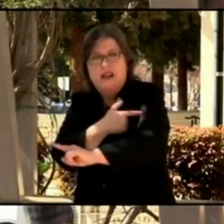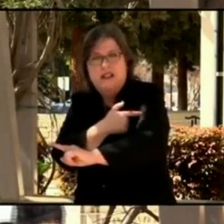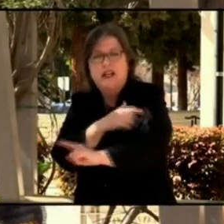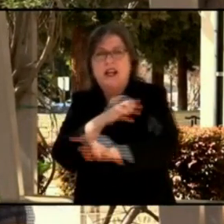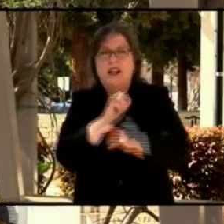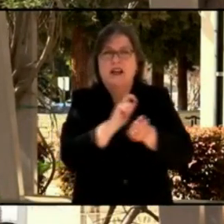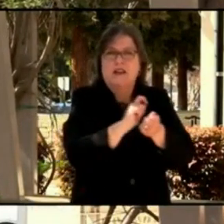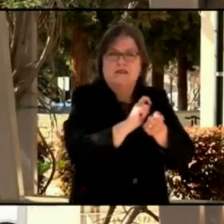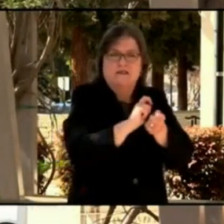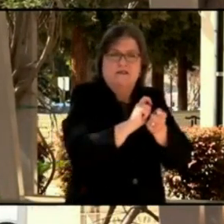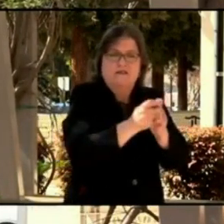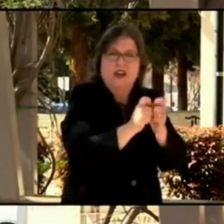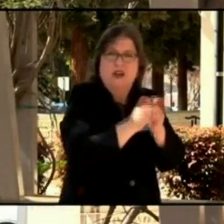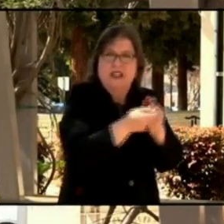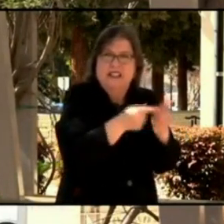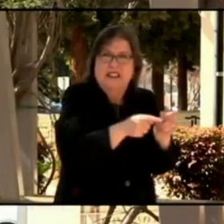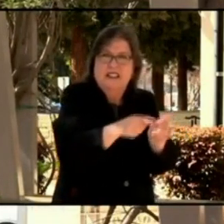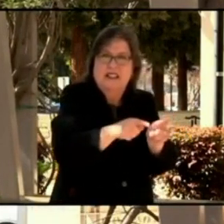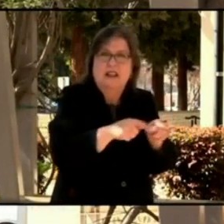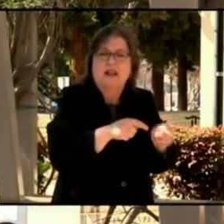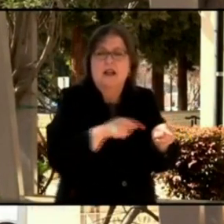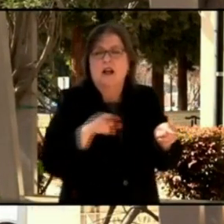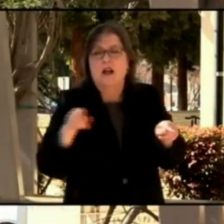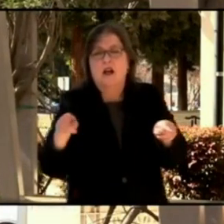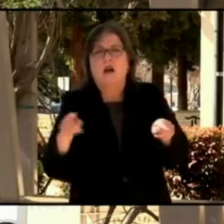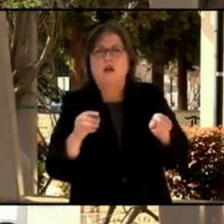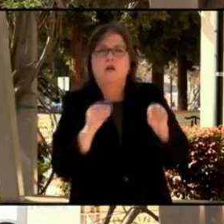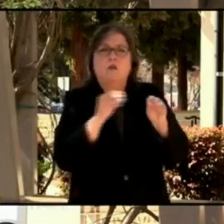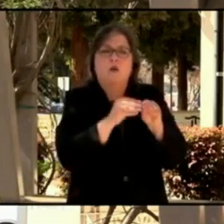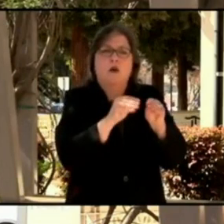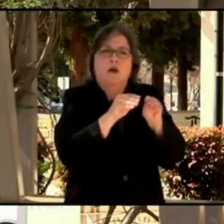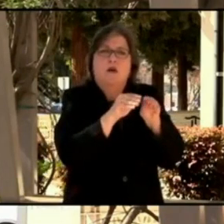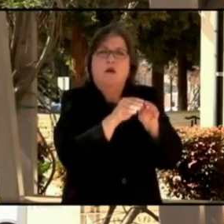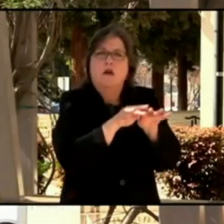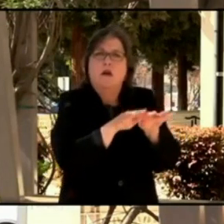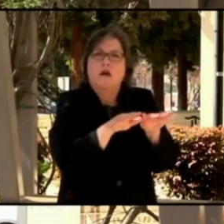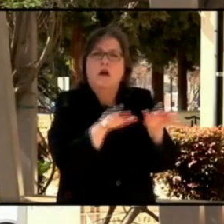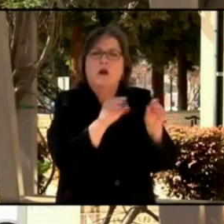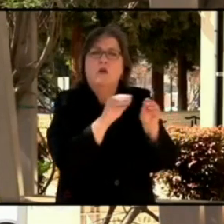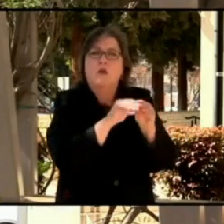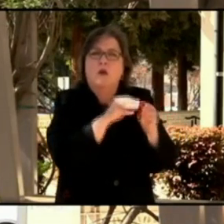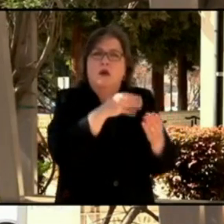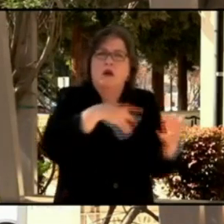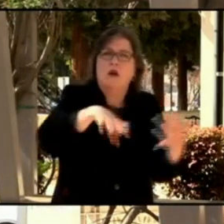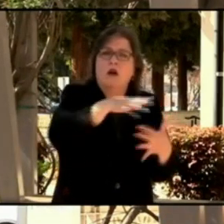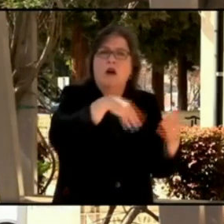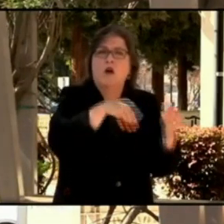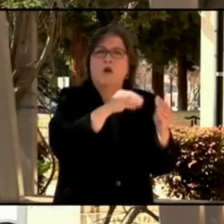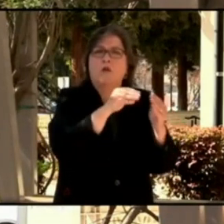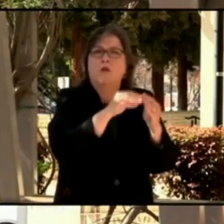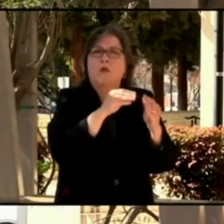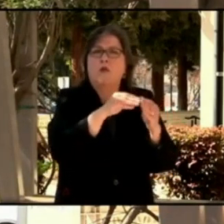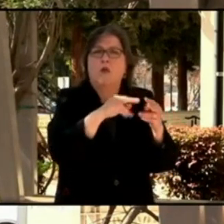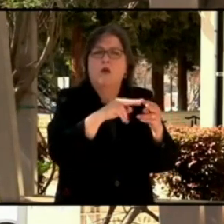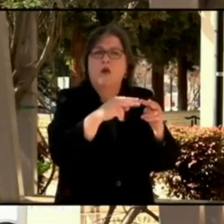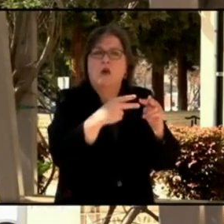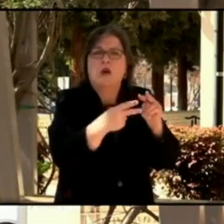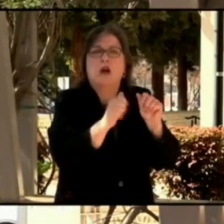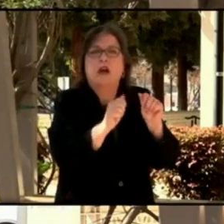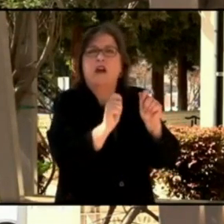the virus has to circulate, the more opportunity it has to take on mutations and to change.